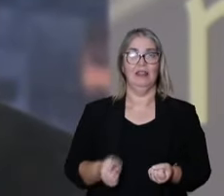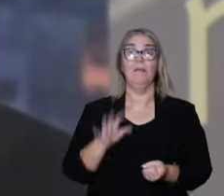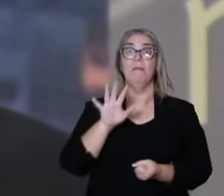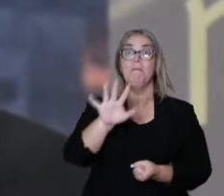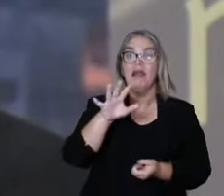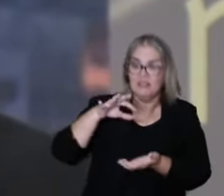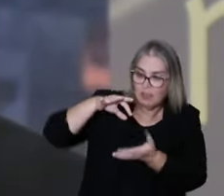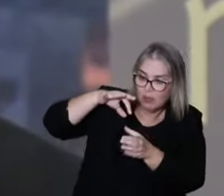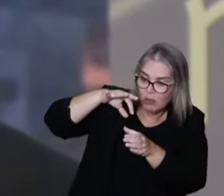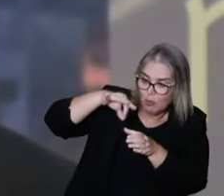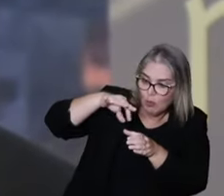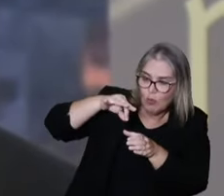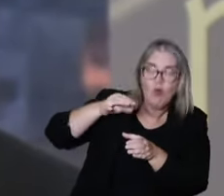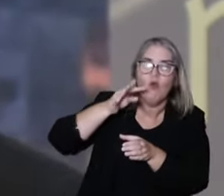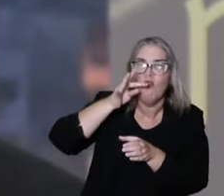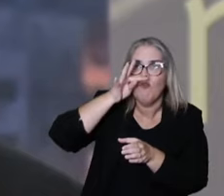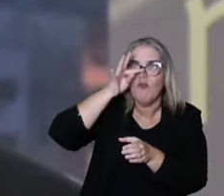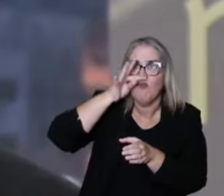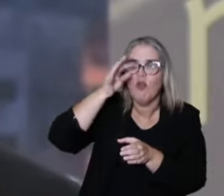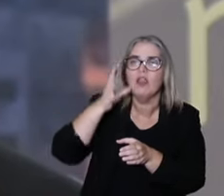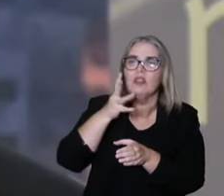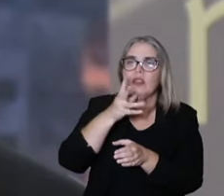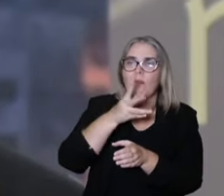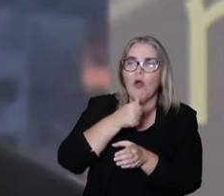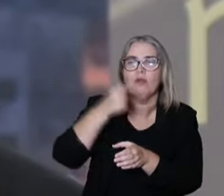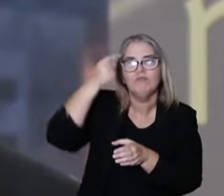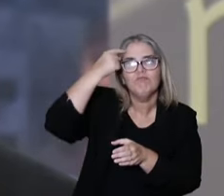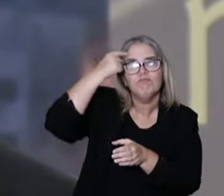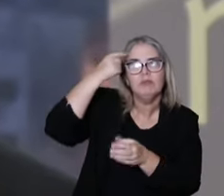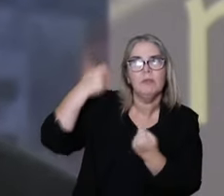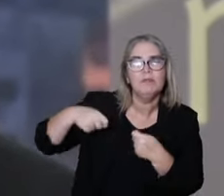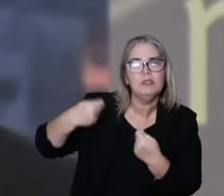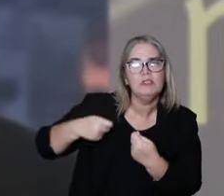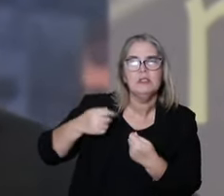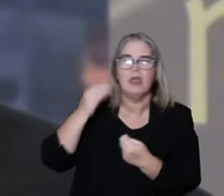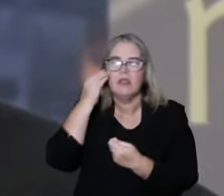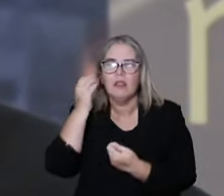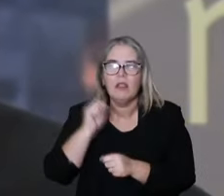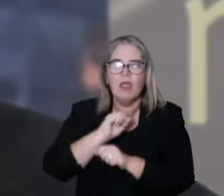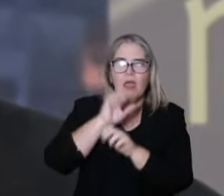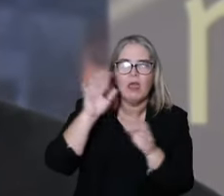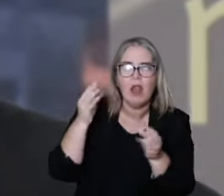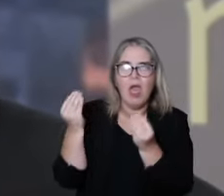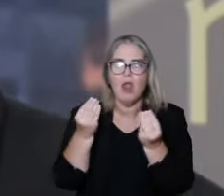be more simple. And it doesn't require the assimilation of,